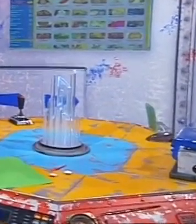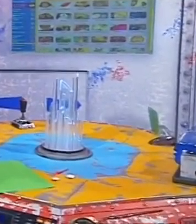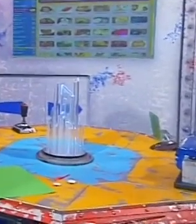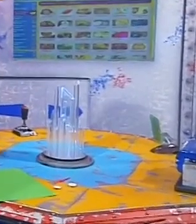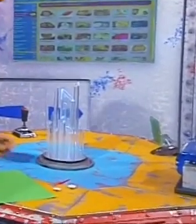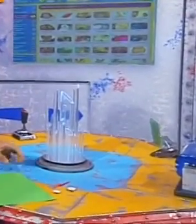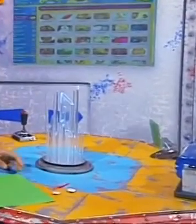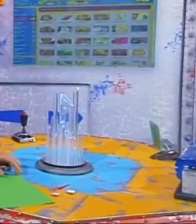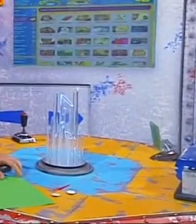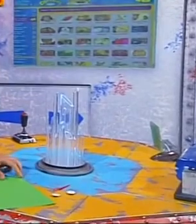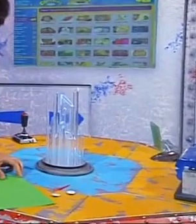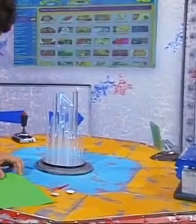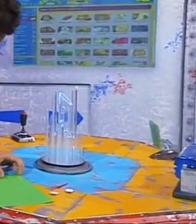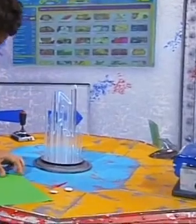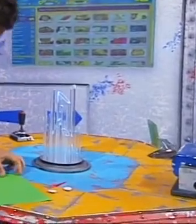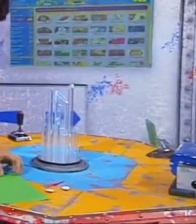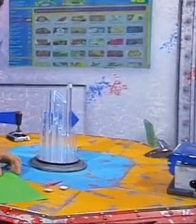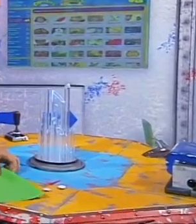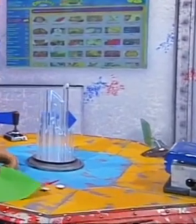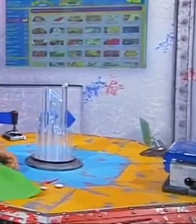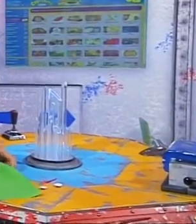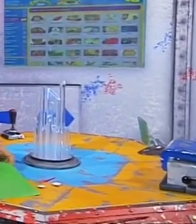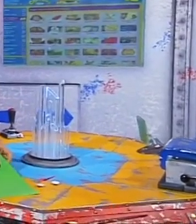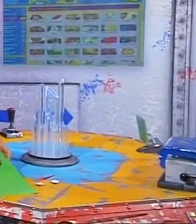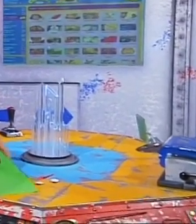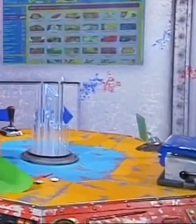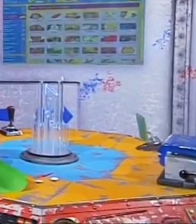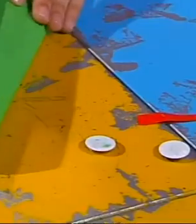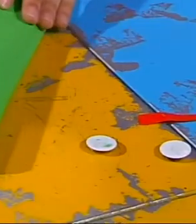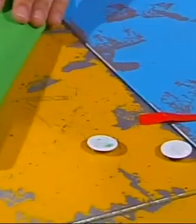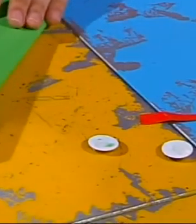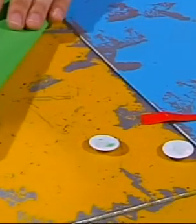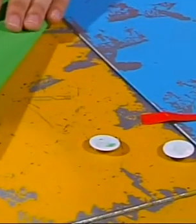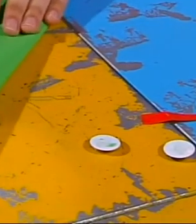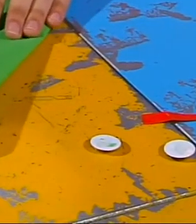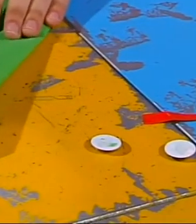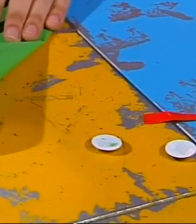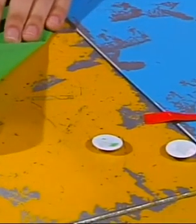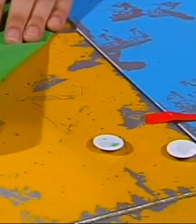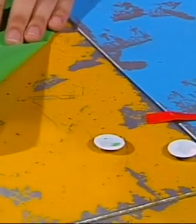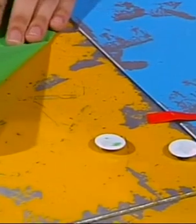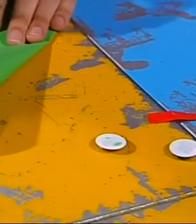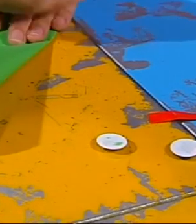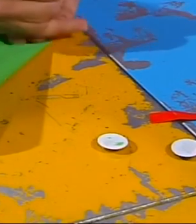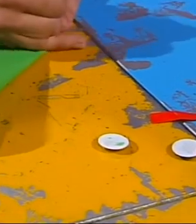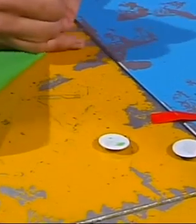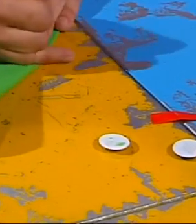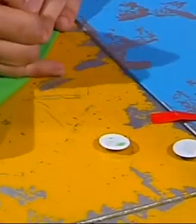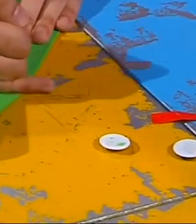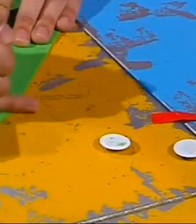idea! We'll make a frog, our very own pet frog. And we have some green paper here. I'm going to fold over this